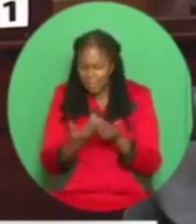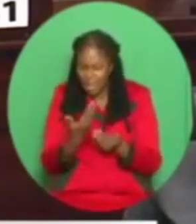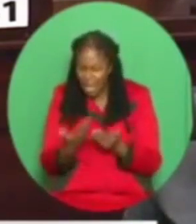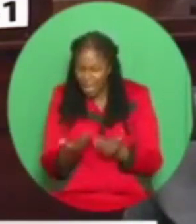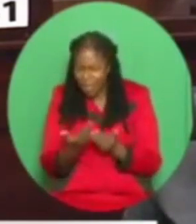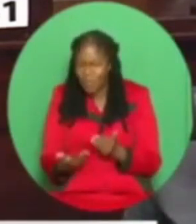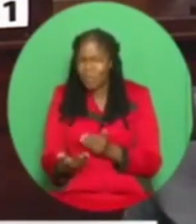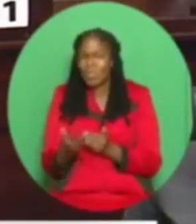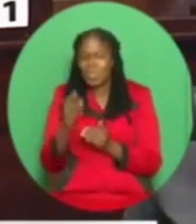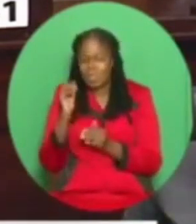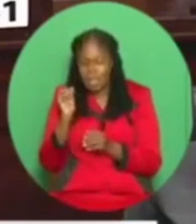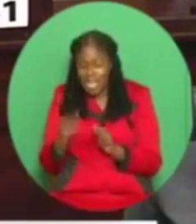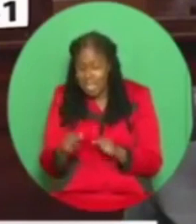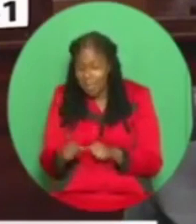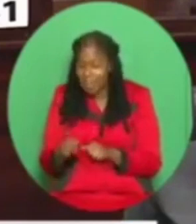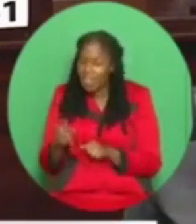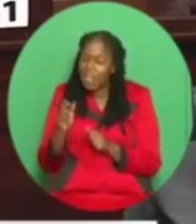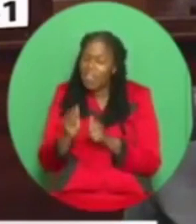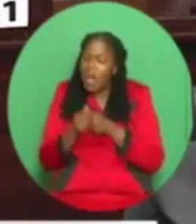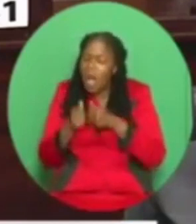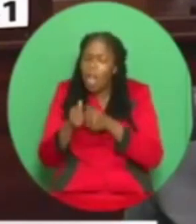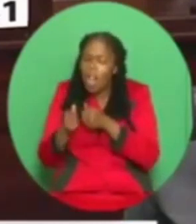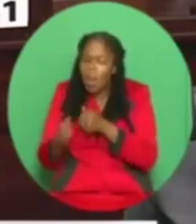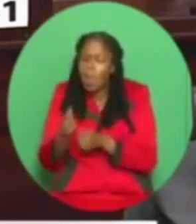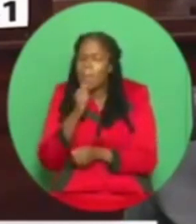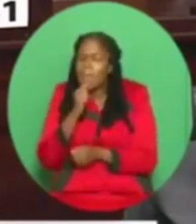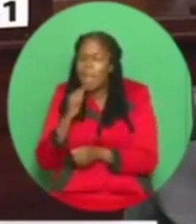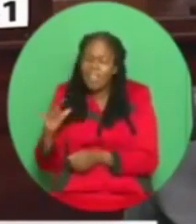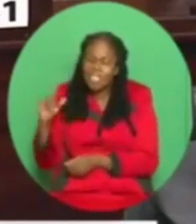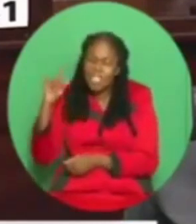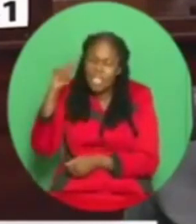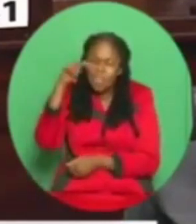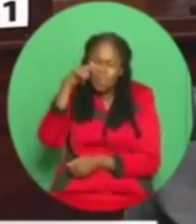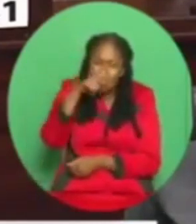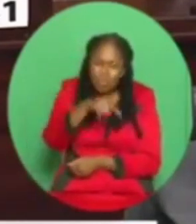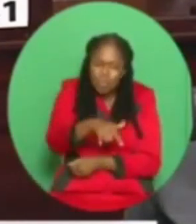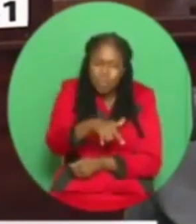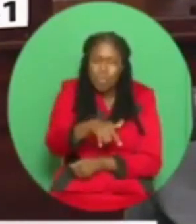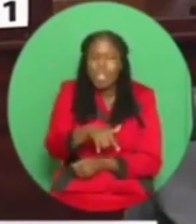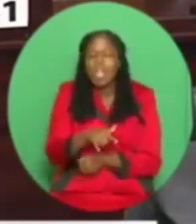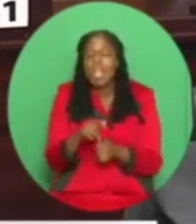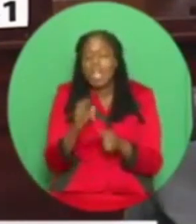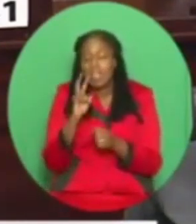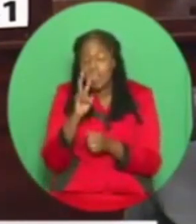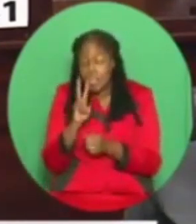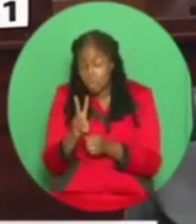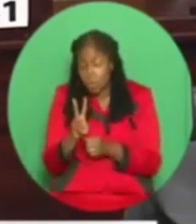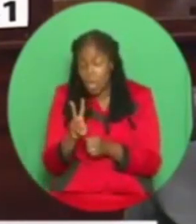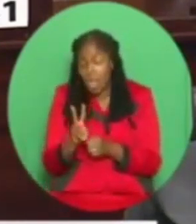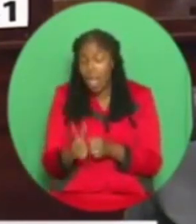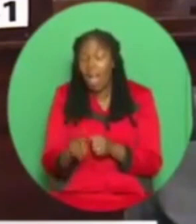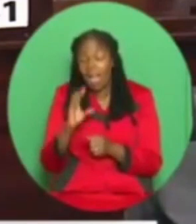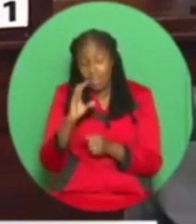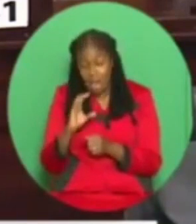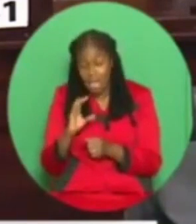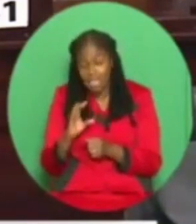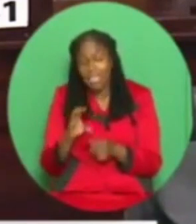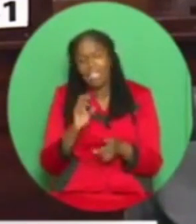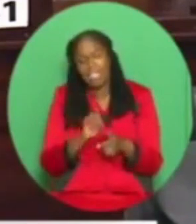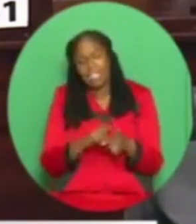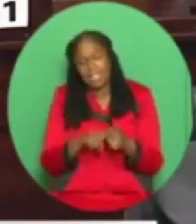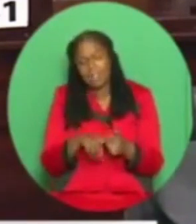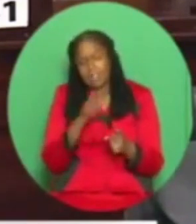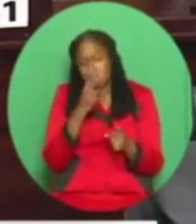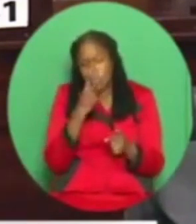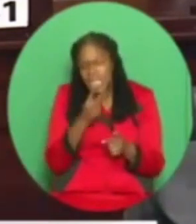from Piaco to Caracas and whether that jet connected the passengers to Holland. where they went for another conference. We will be